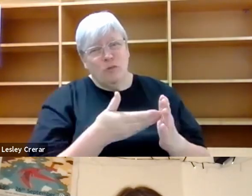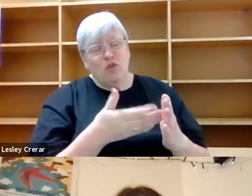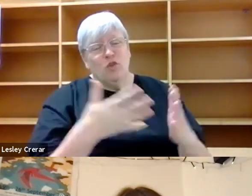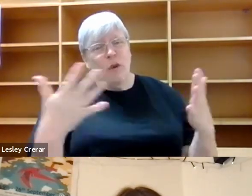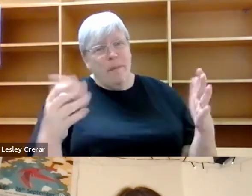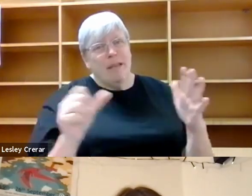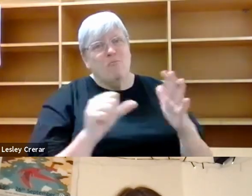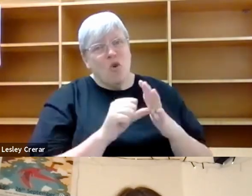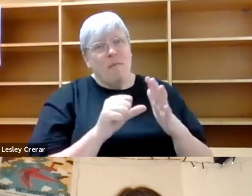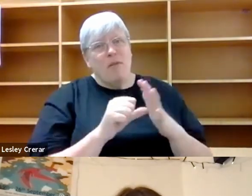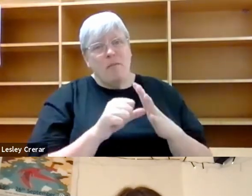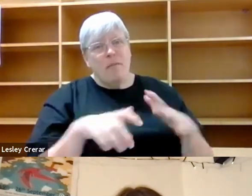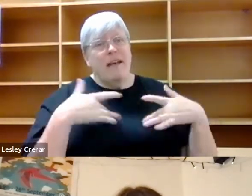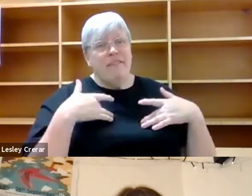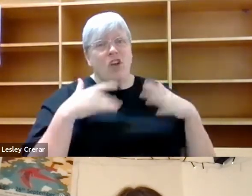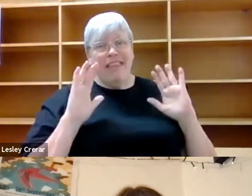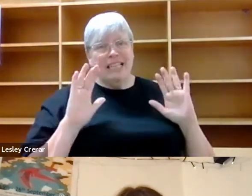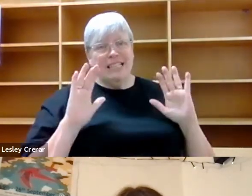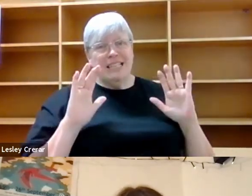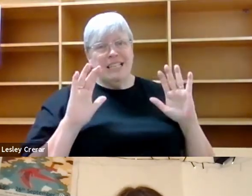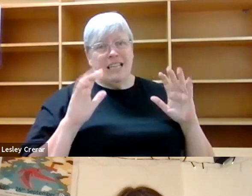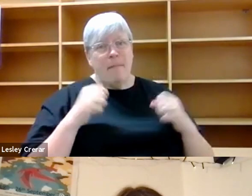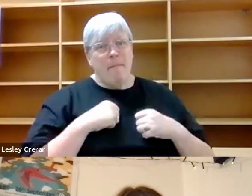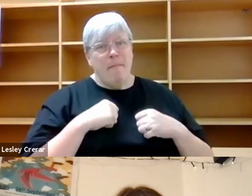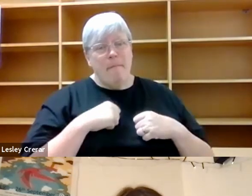large problem, but I feel that that is the only bit that's in my gift.